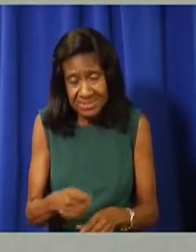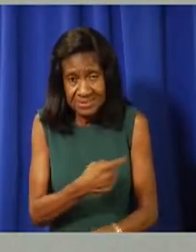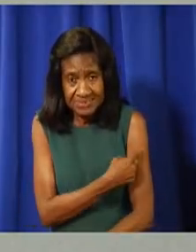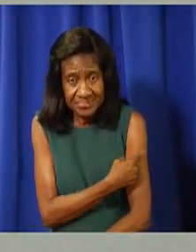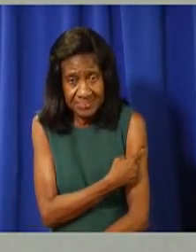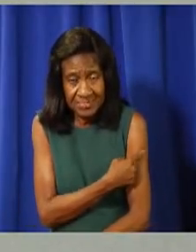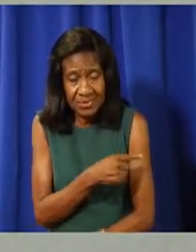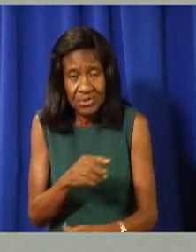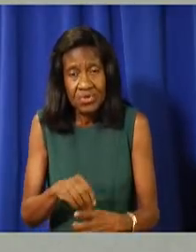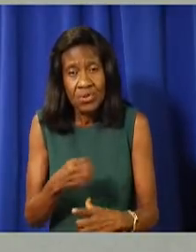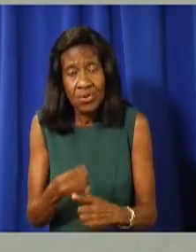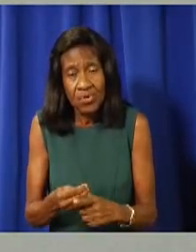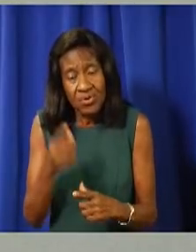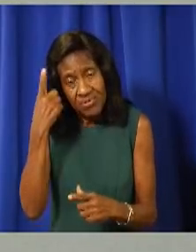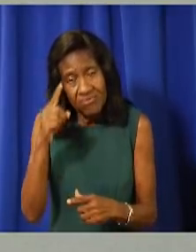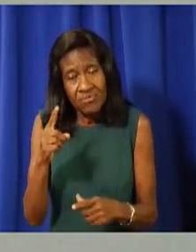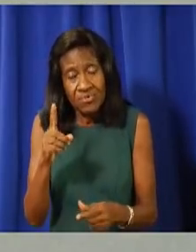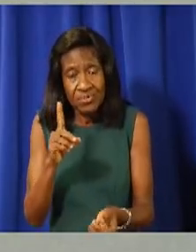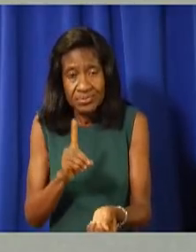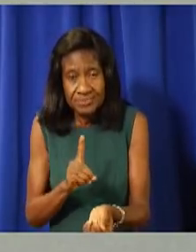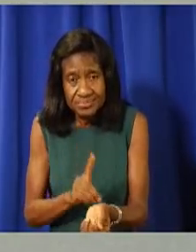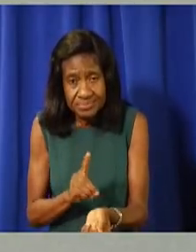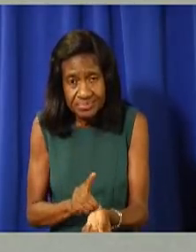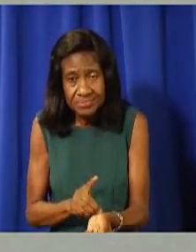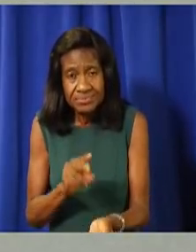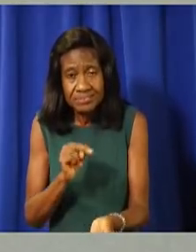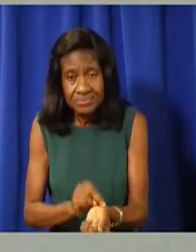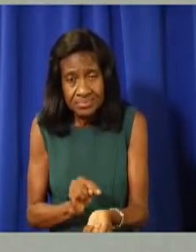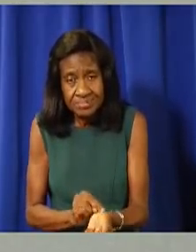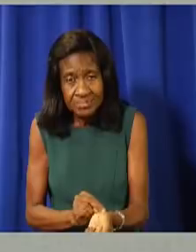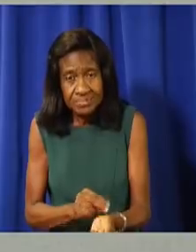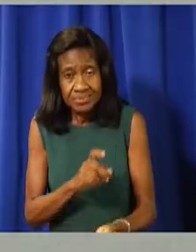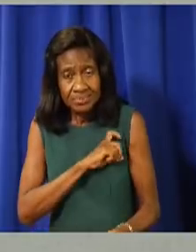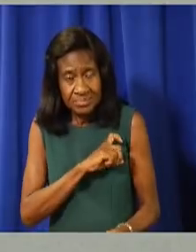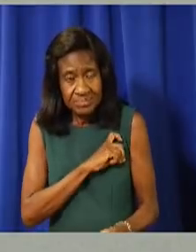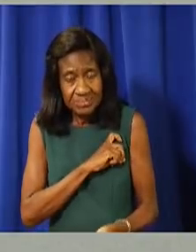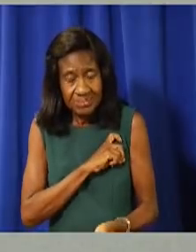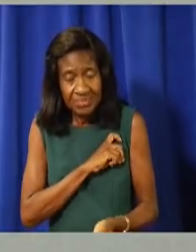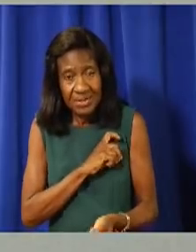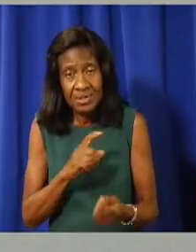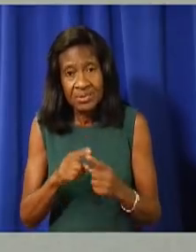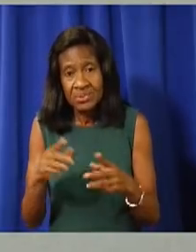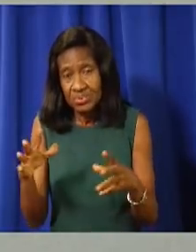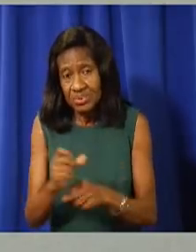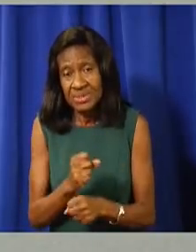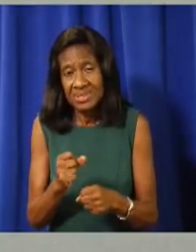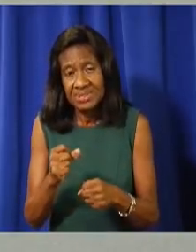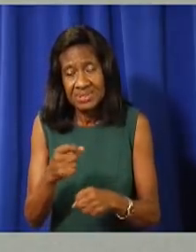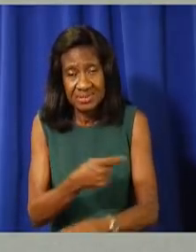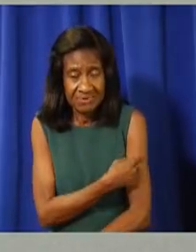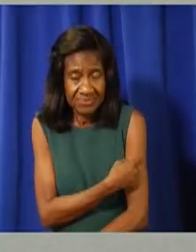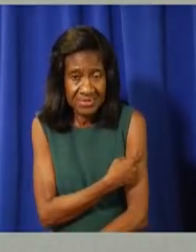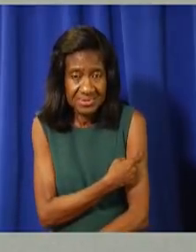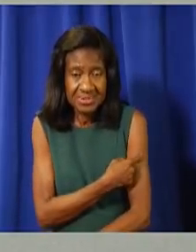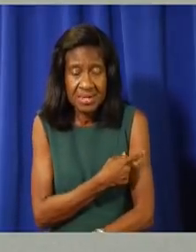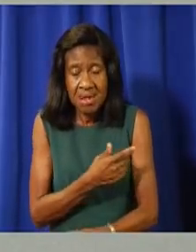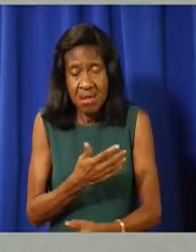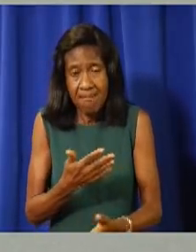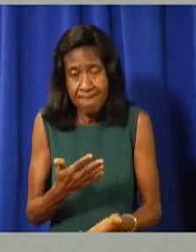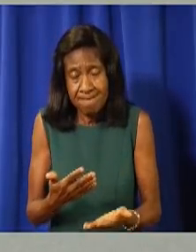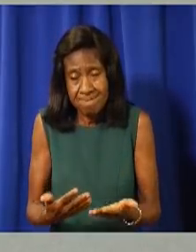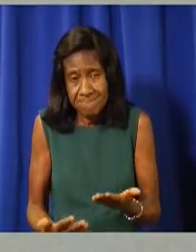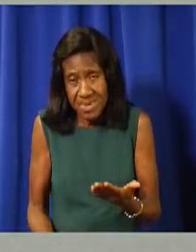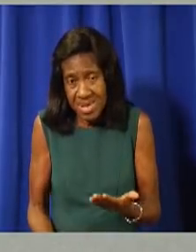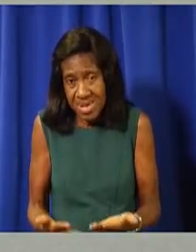around the world are introducing vaccine requirements for entries to bars and restaurants. That may be a step too far for